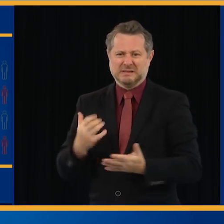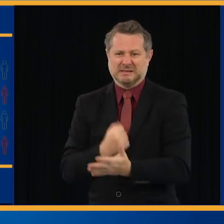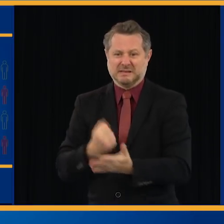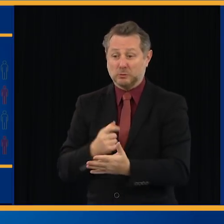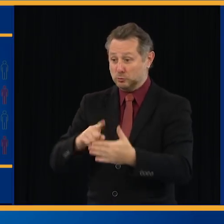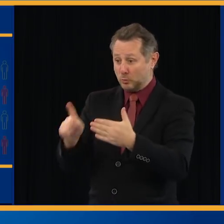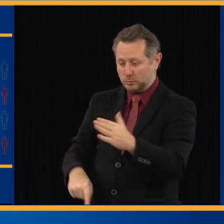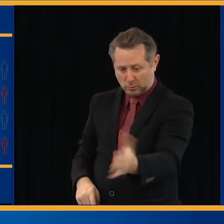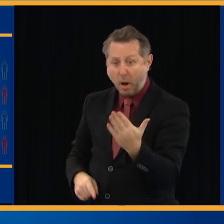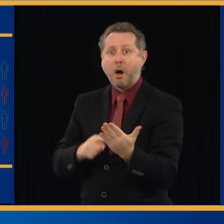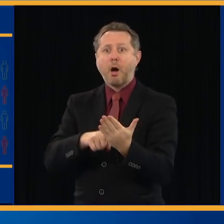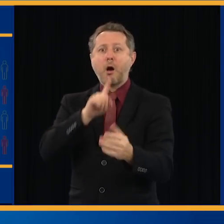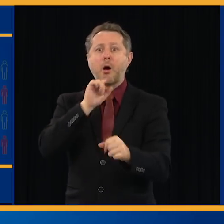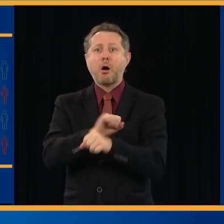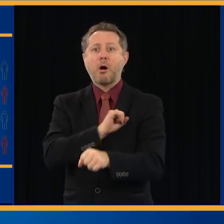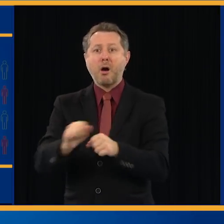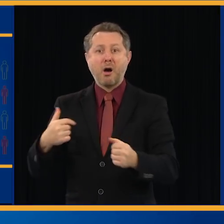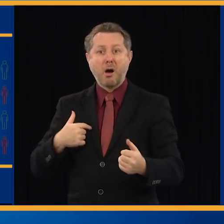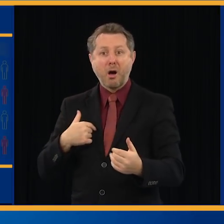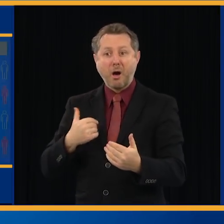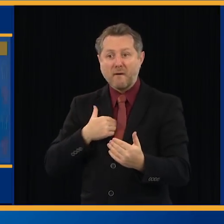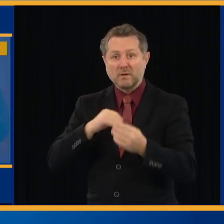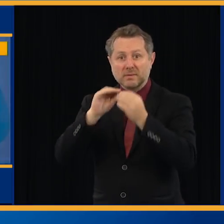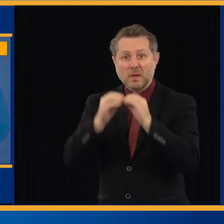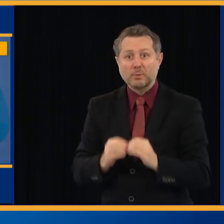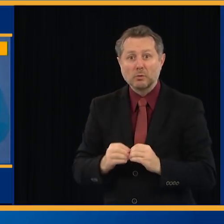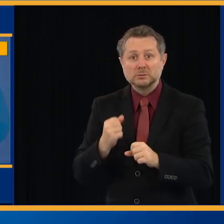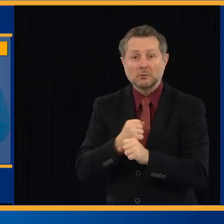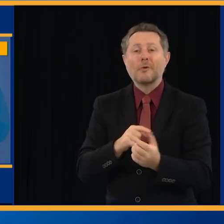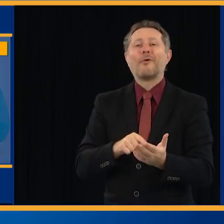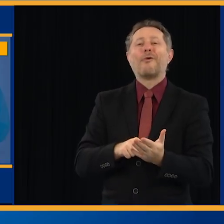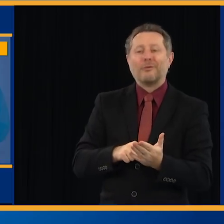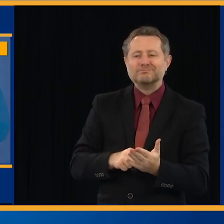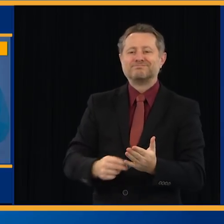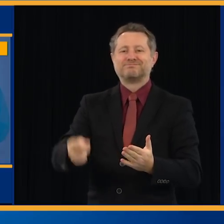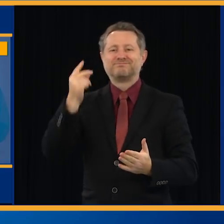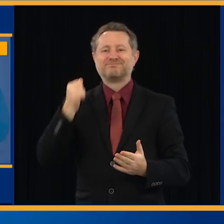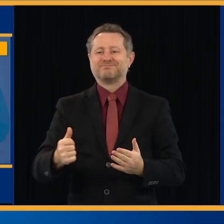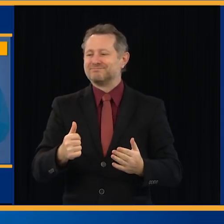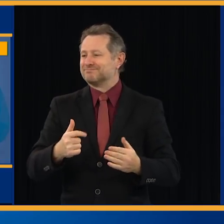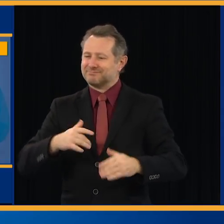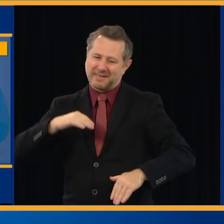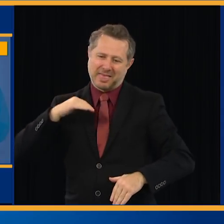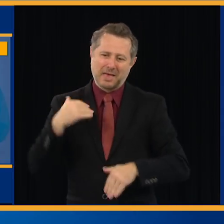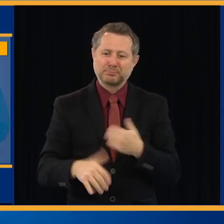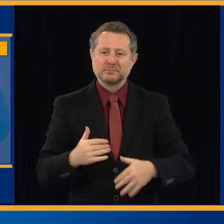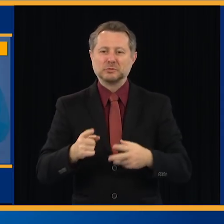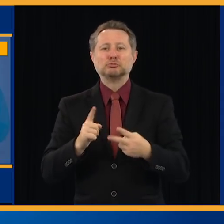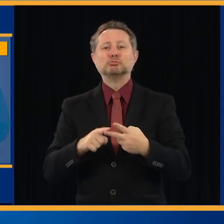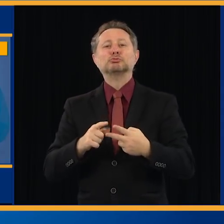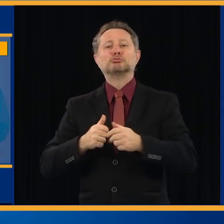what's happening with the infection spread. You then right away, as quickly as you can,